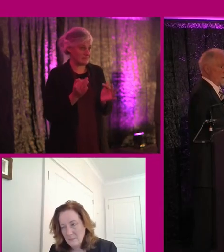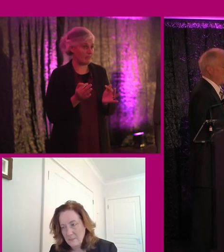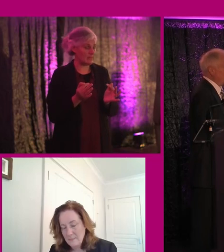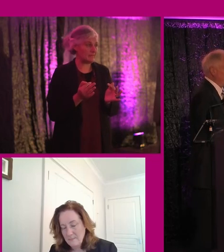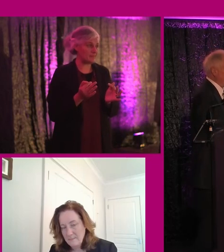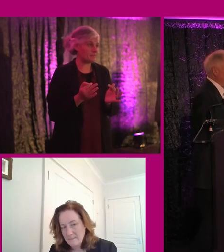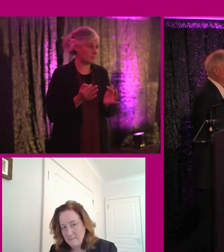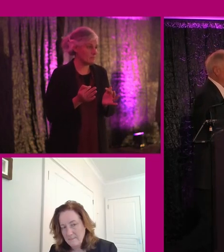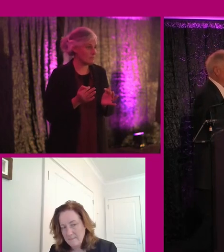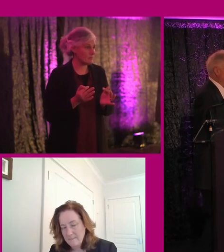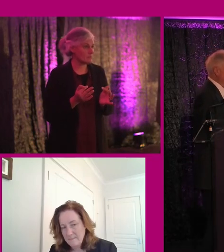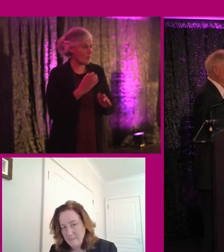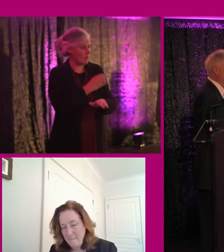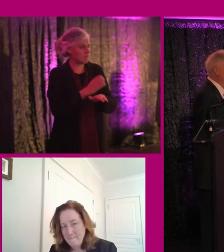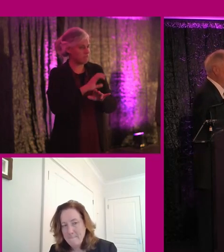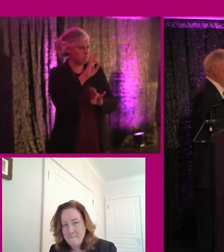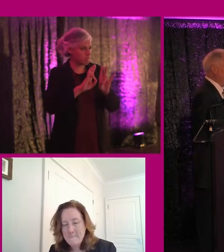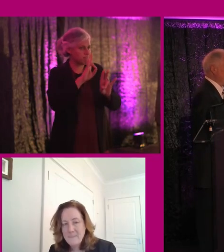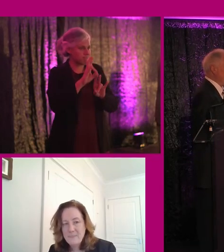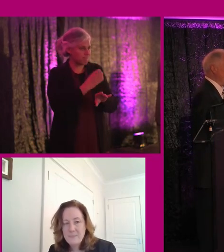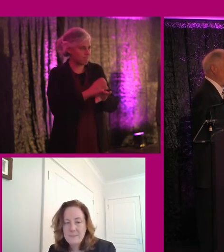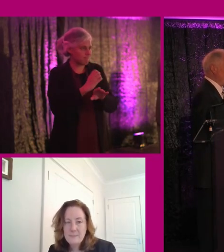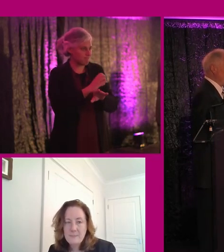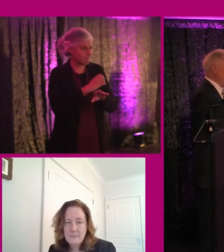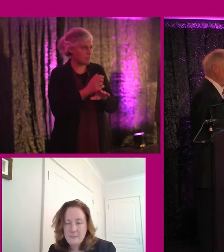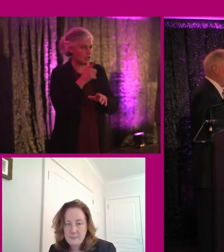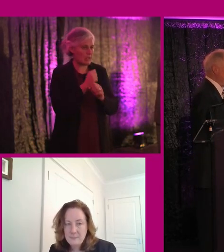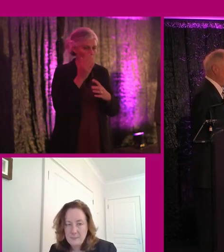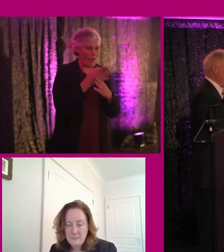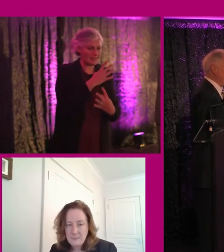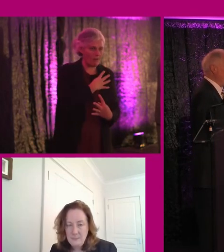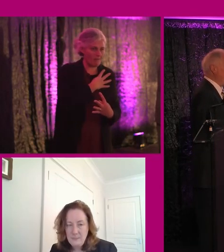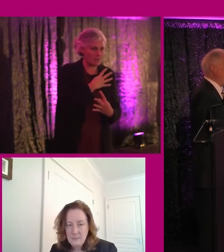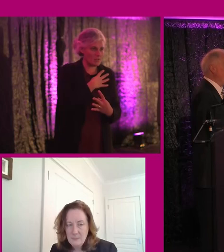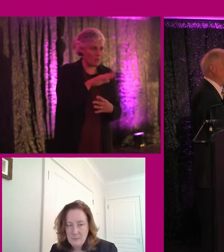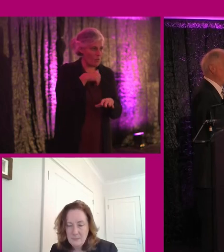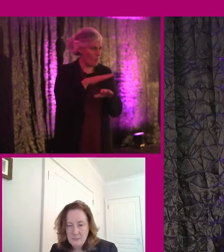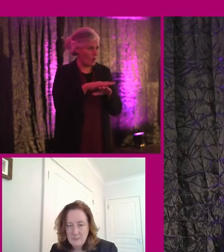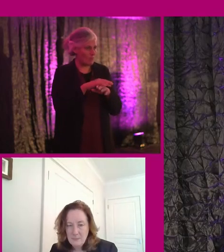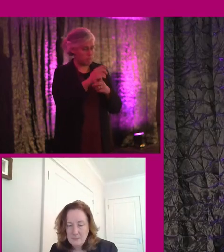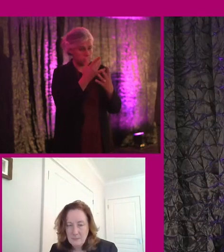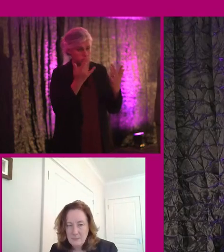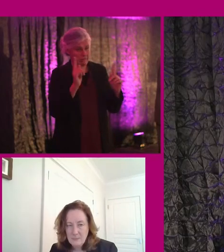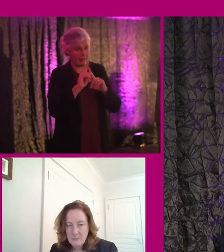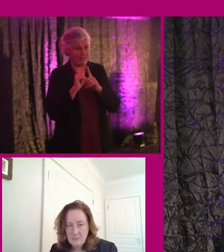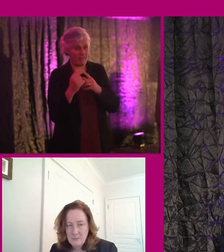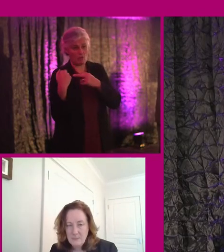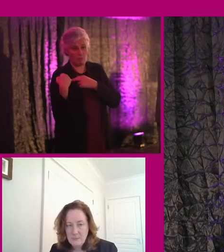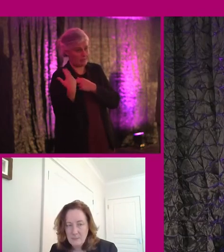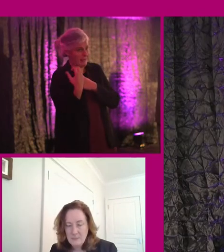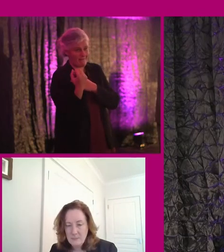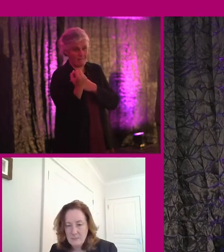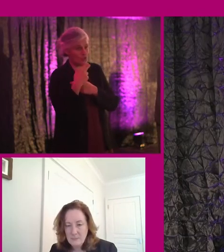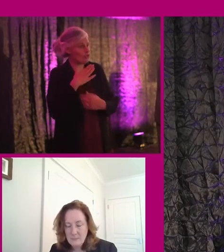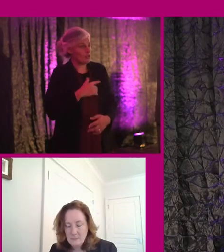It's a constant question and definitely talking to access officers where they're wearing multiple hats, not just two